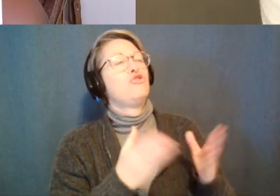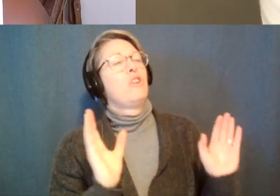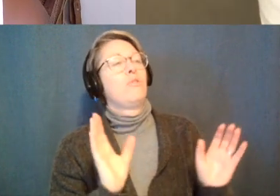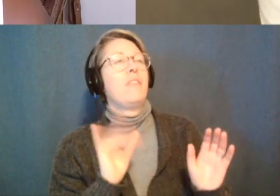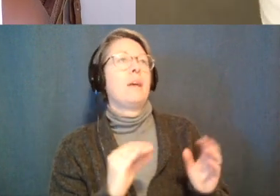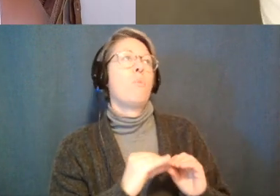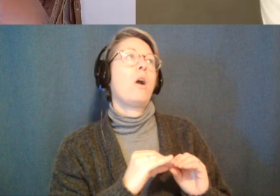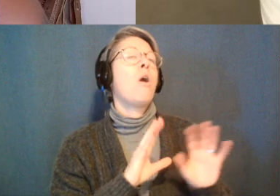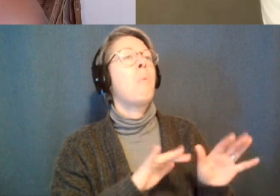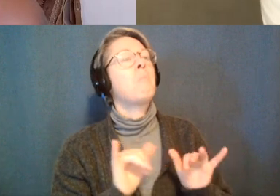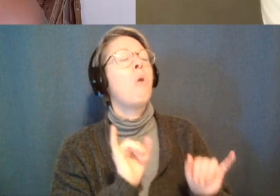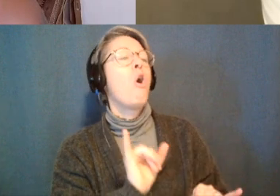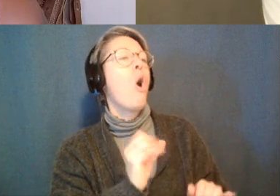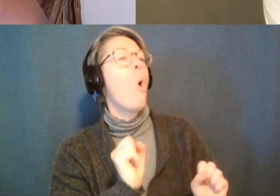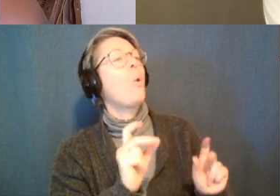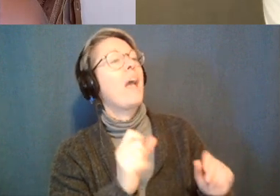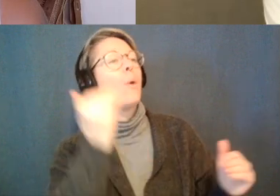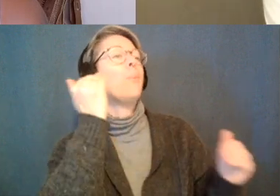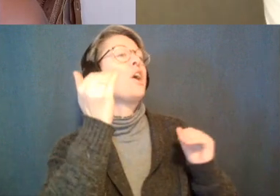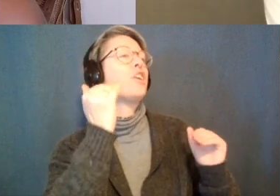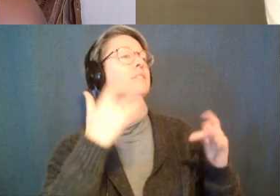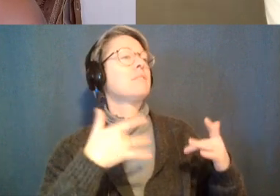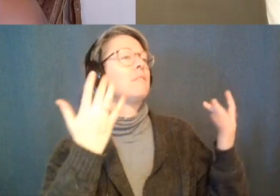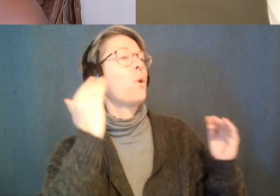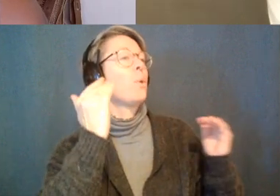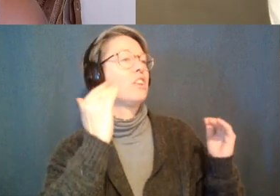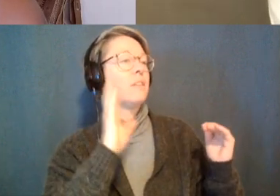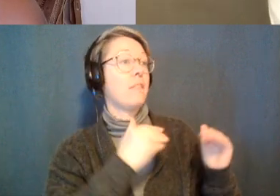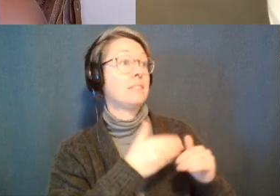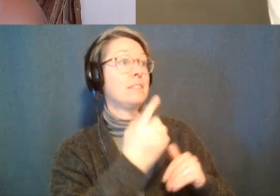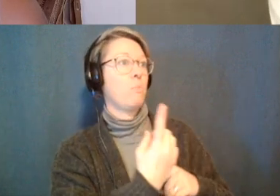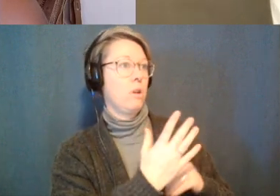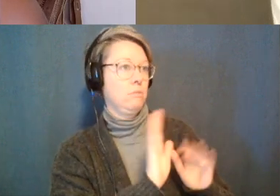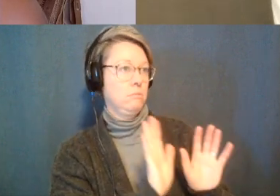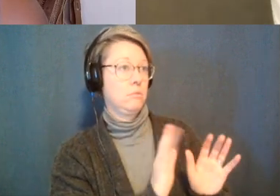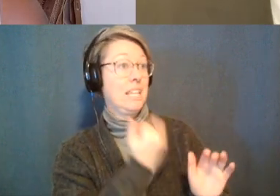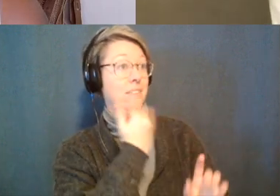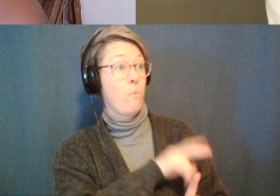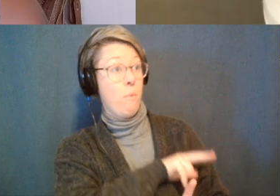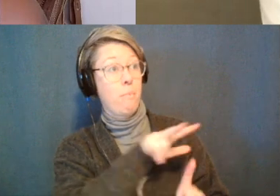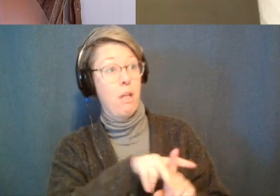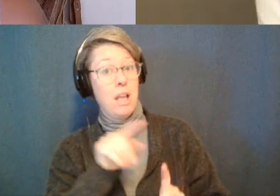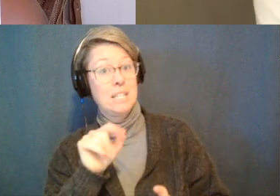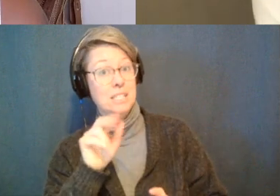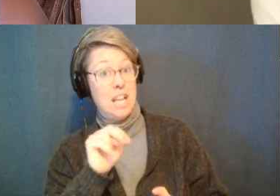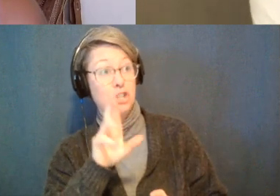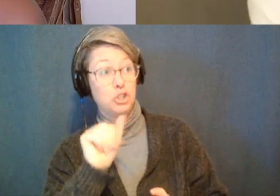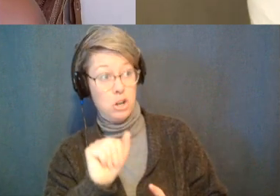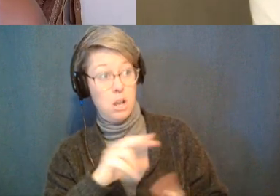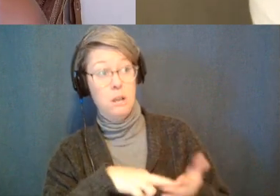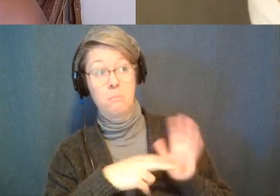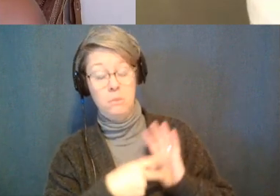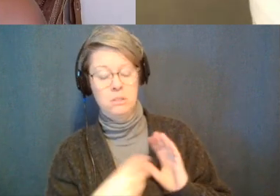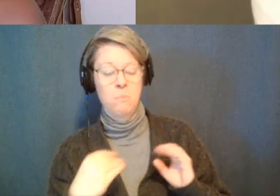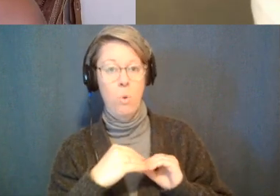okay i'm aware that i'm doing this and that's step one and if you wanted to then apply a tantric practice to it it would be like